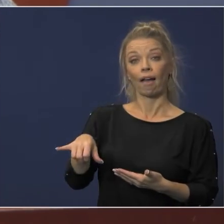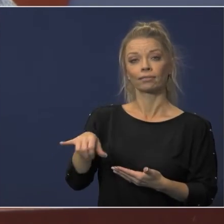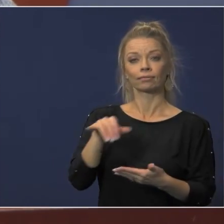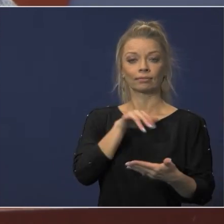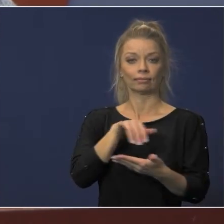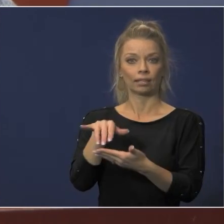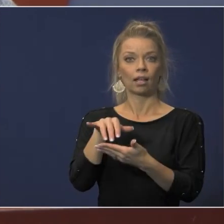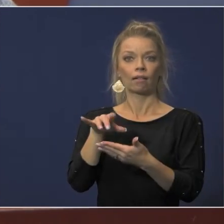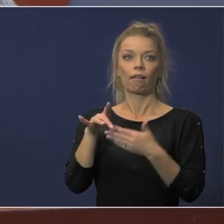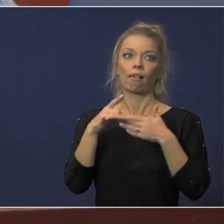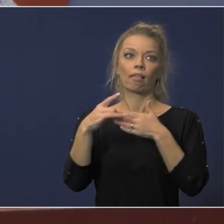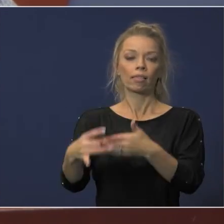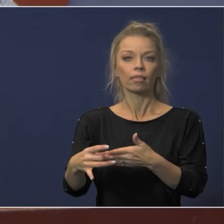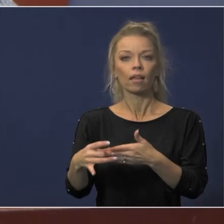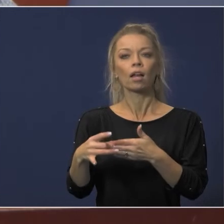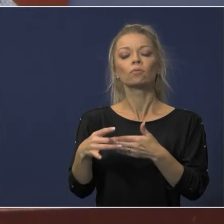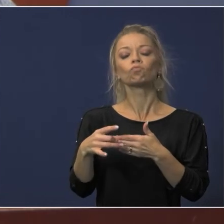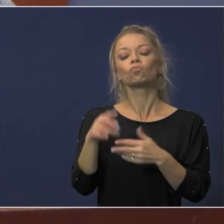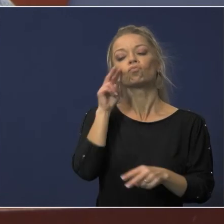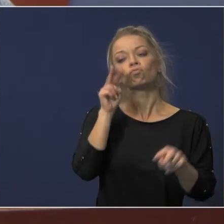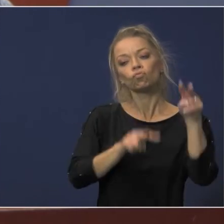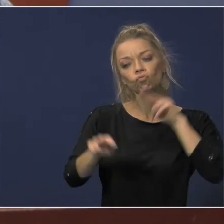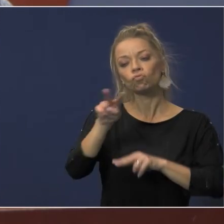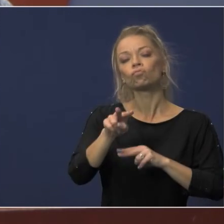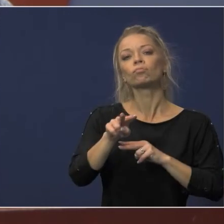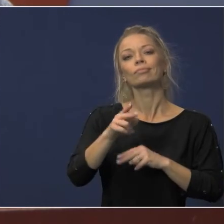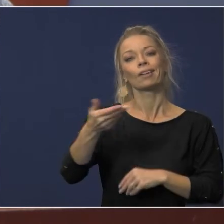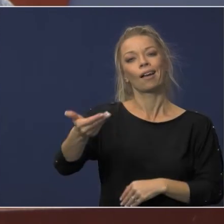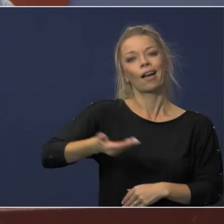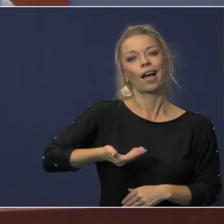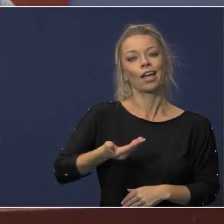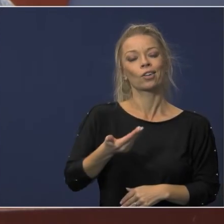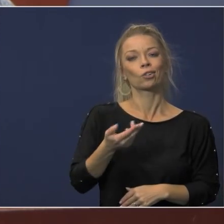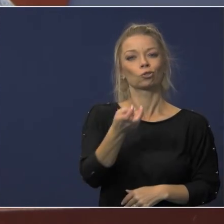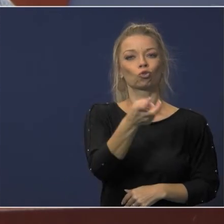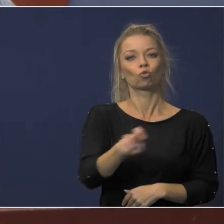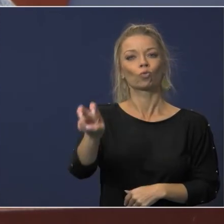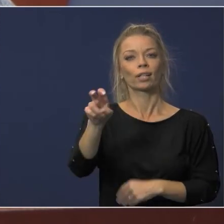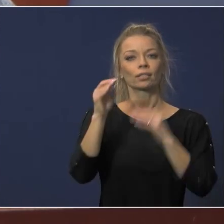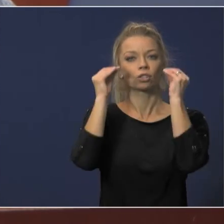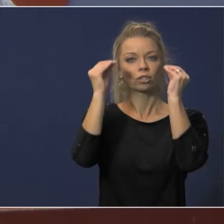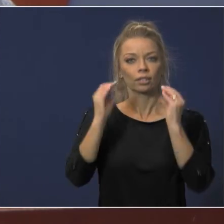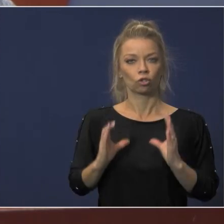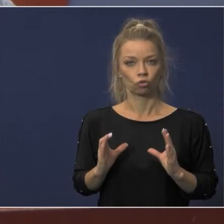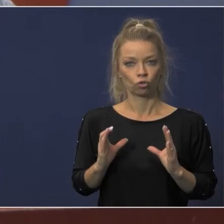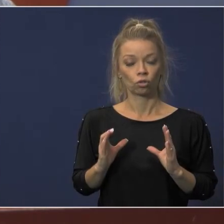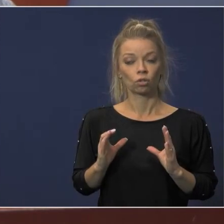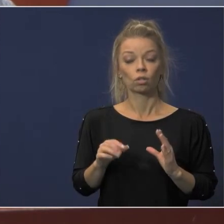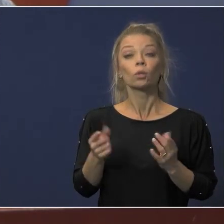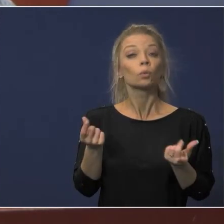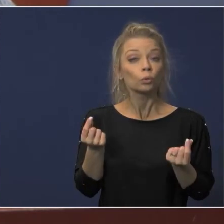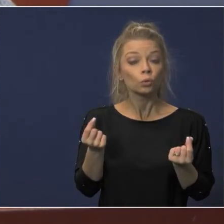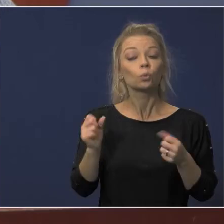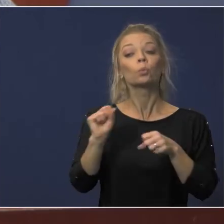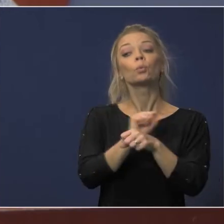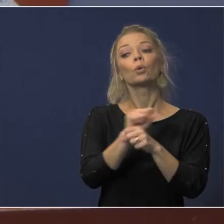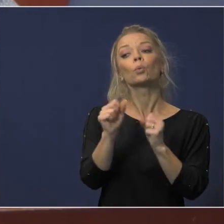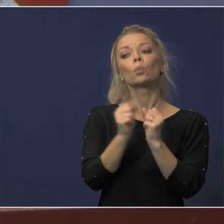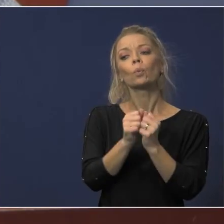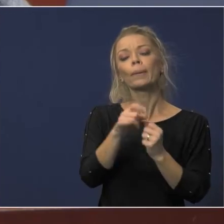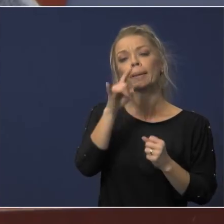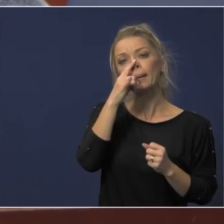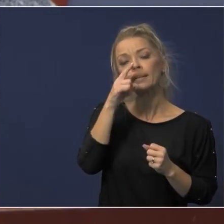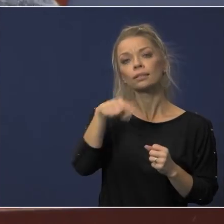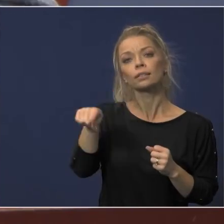us looking into hiring transition teachers at some of our schools and what they do is they work with kids that